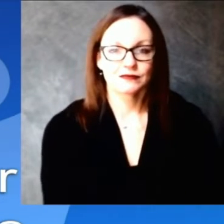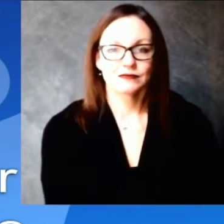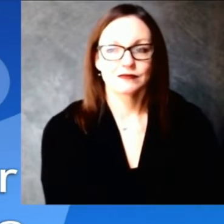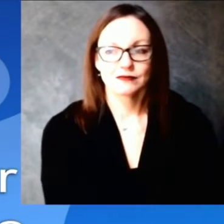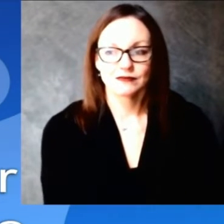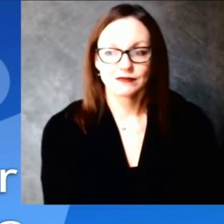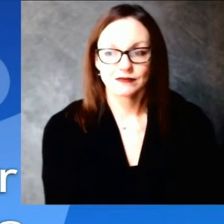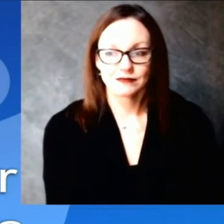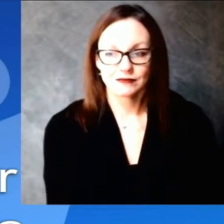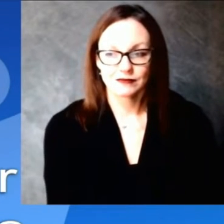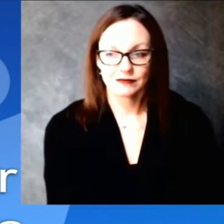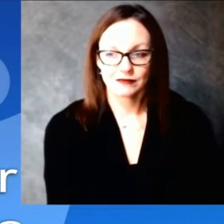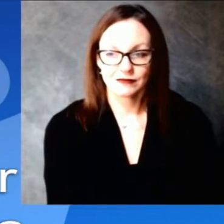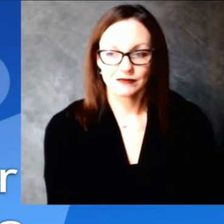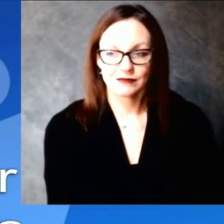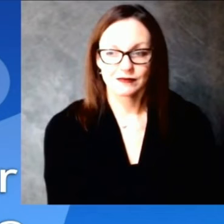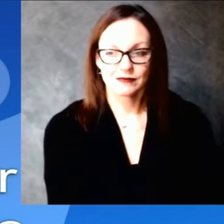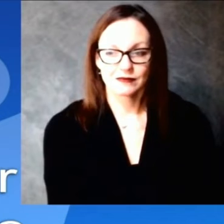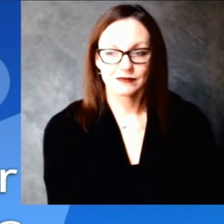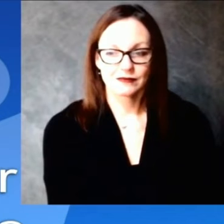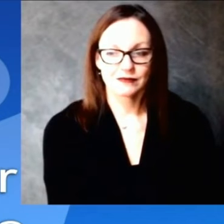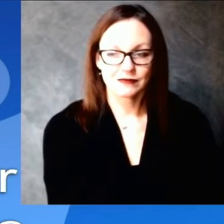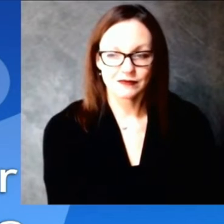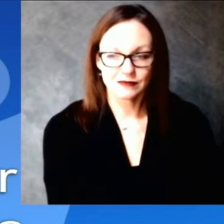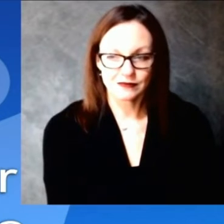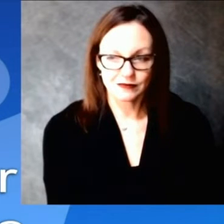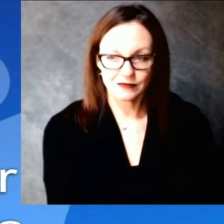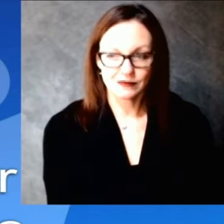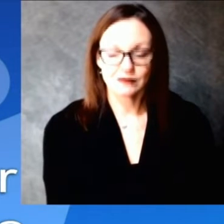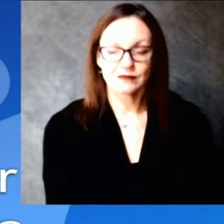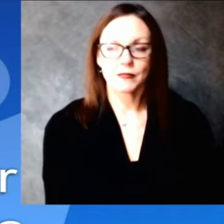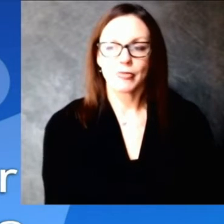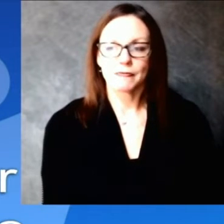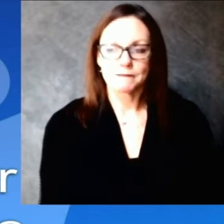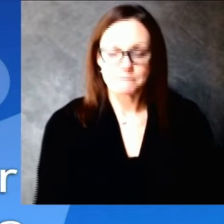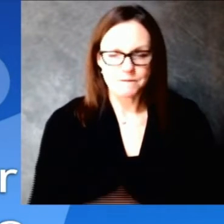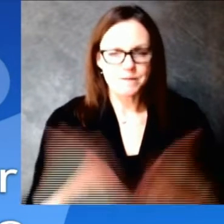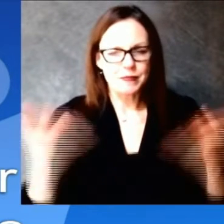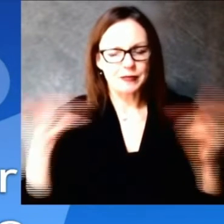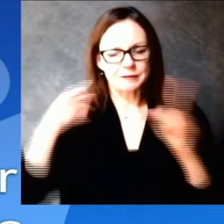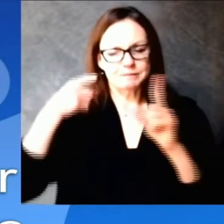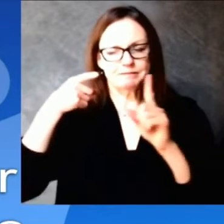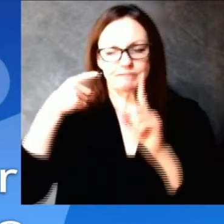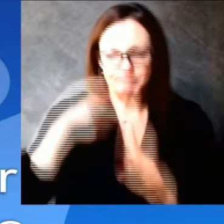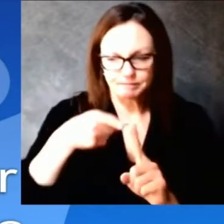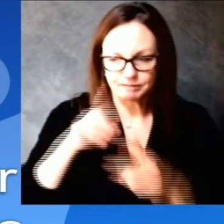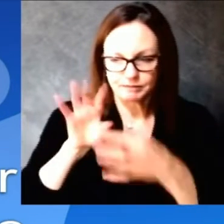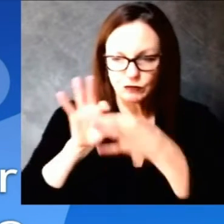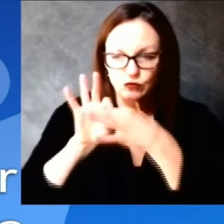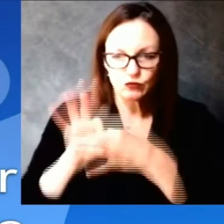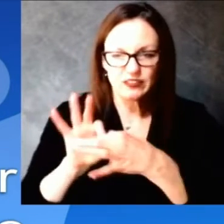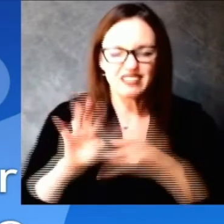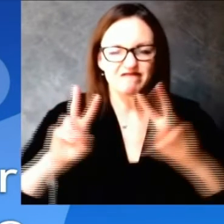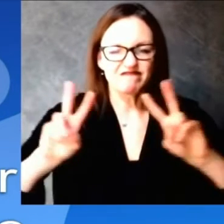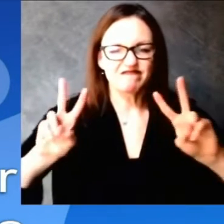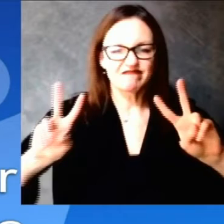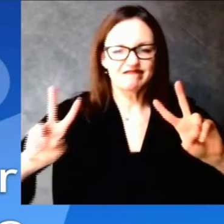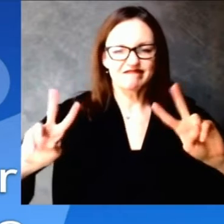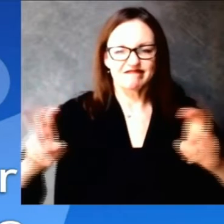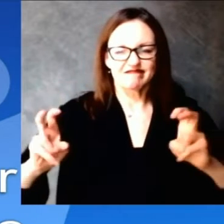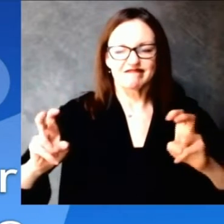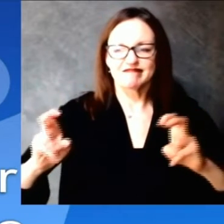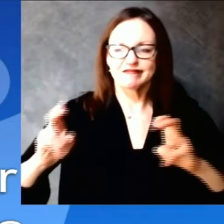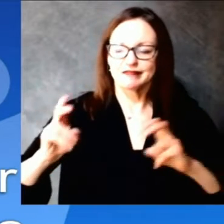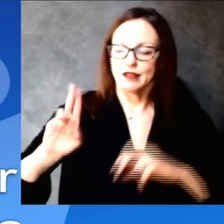underserved communities i talked with a pharmacist in milwaukee's inner city who says she's been denied vaccine for the past